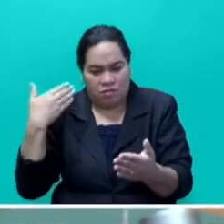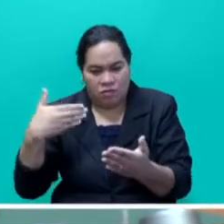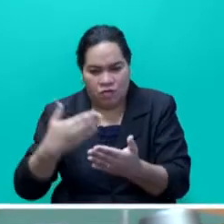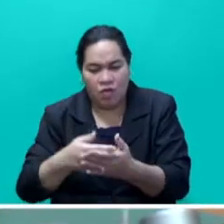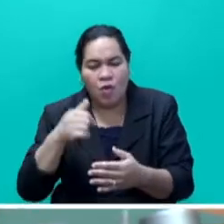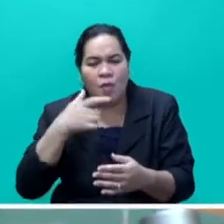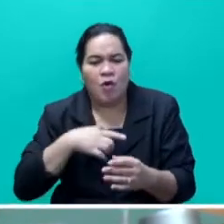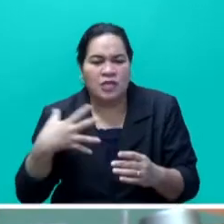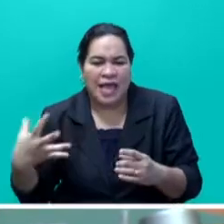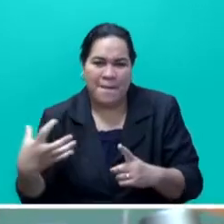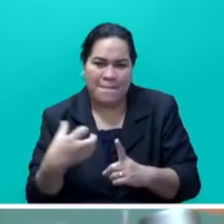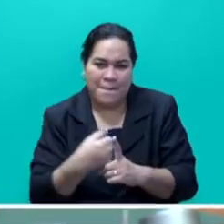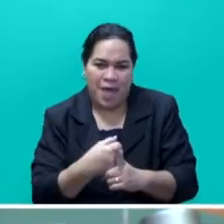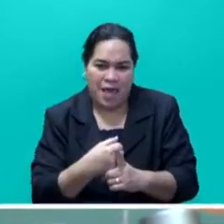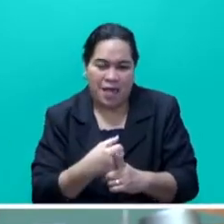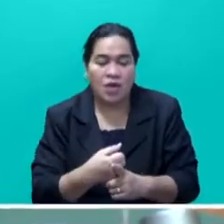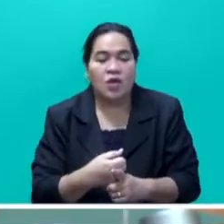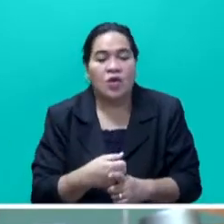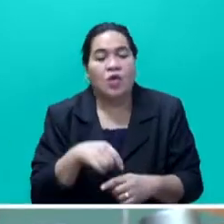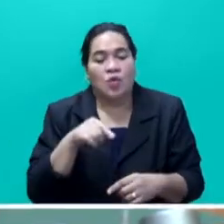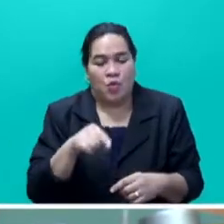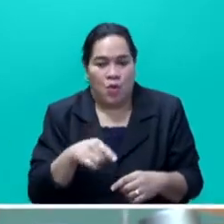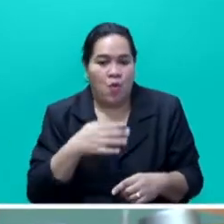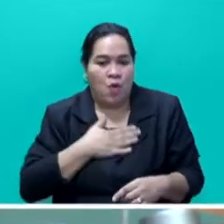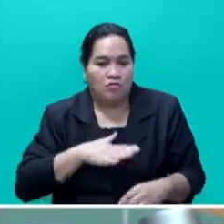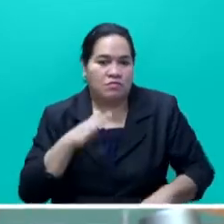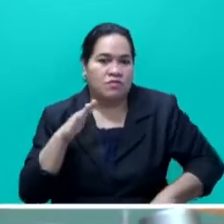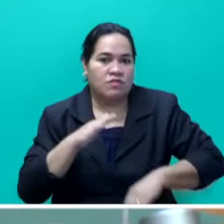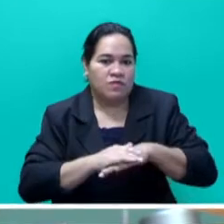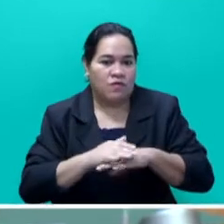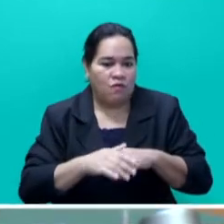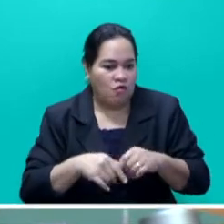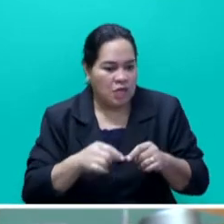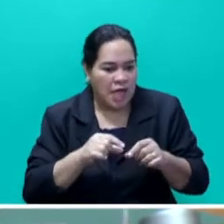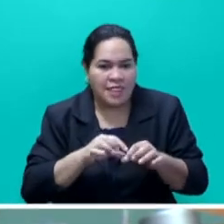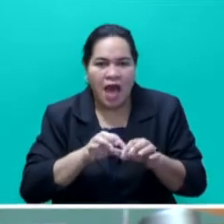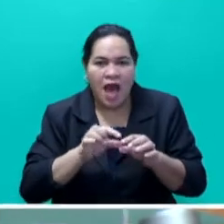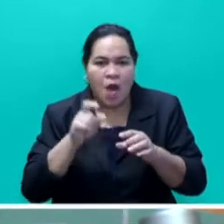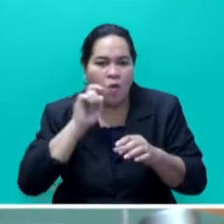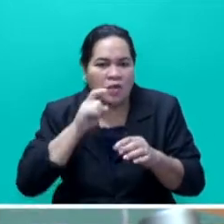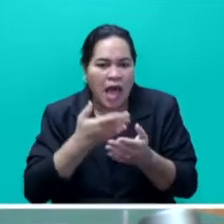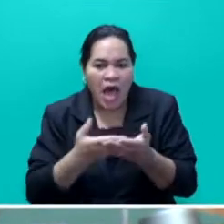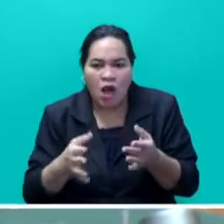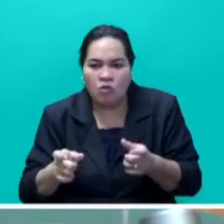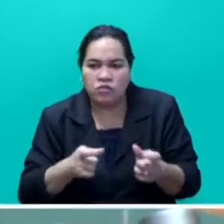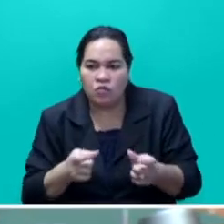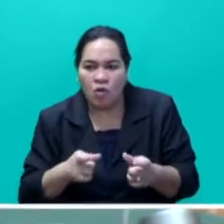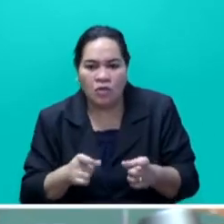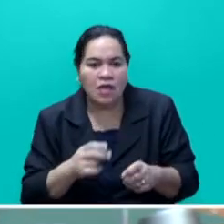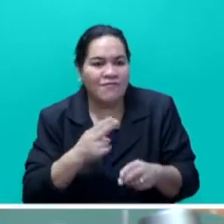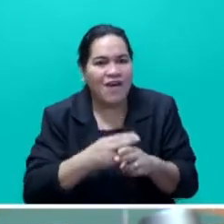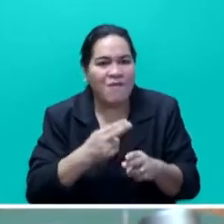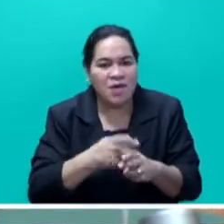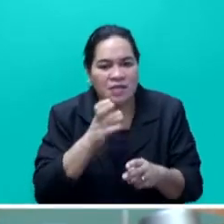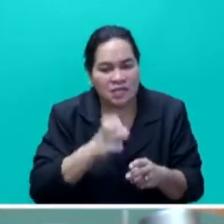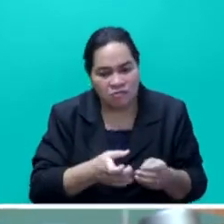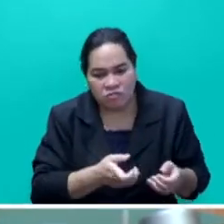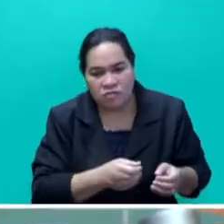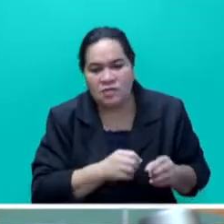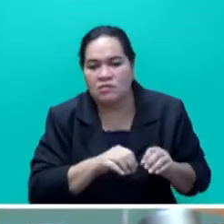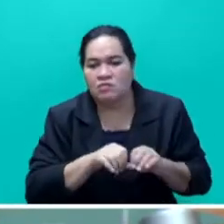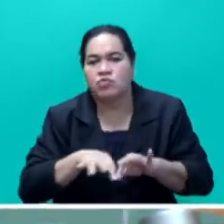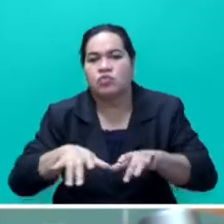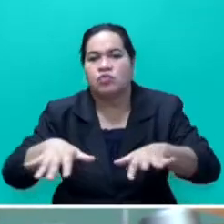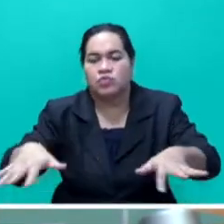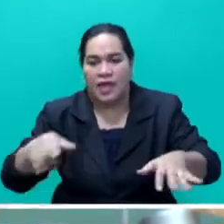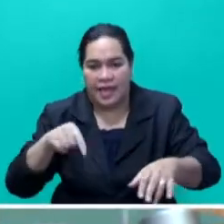supply and price, we intend to provide full irrigation sets to 150 farmers in drier zones in Fiji for agricultural growth and expansion.